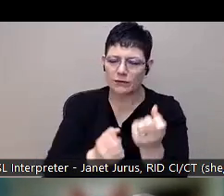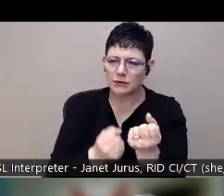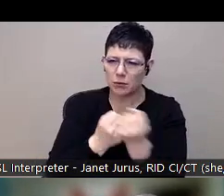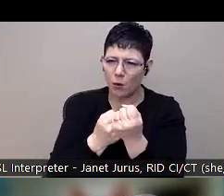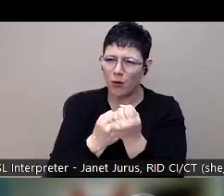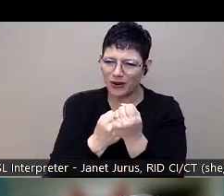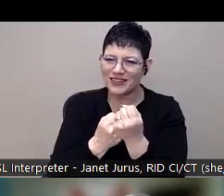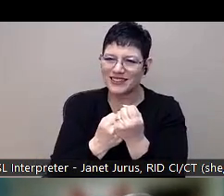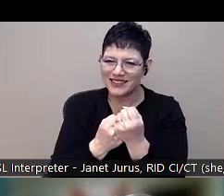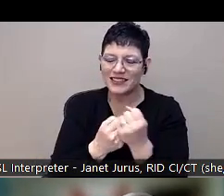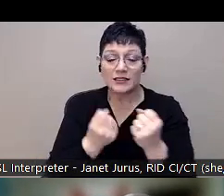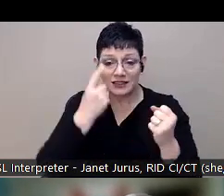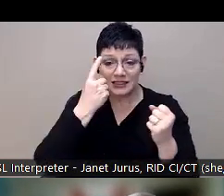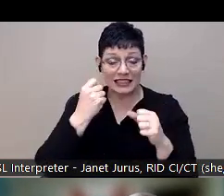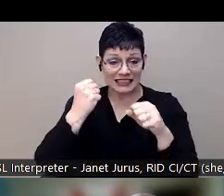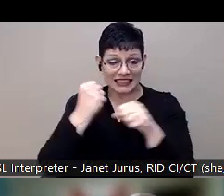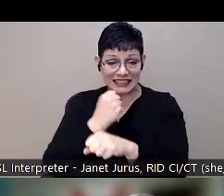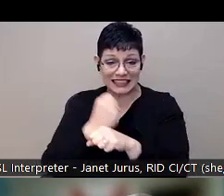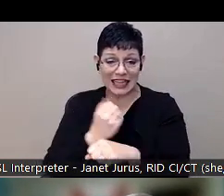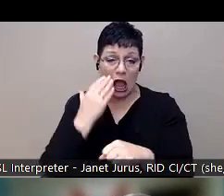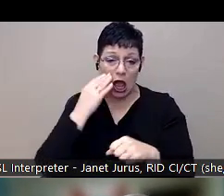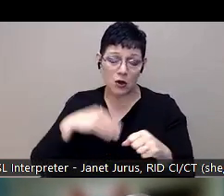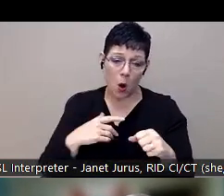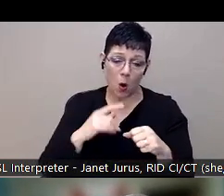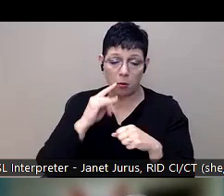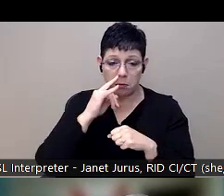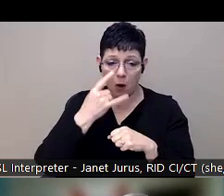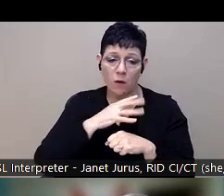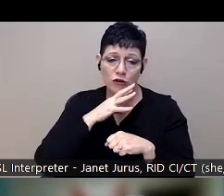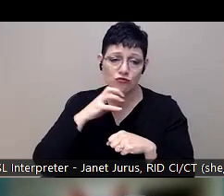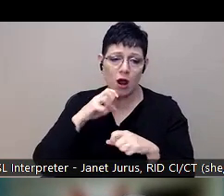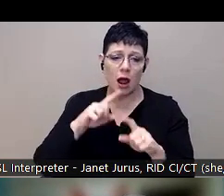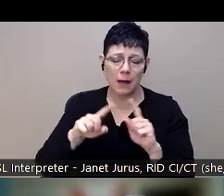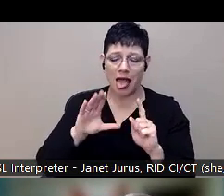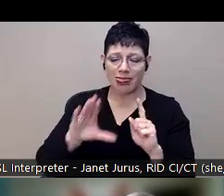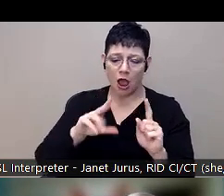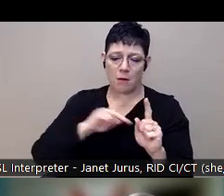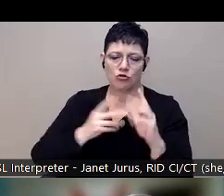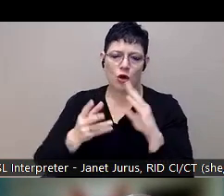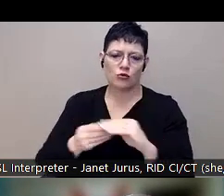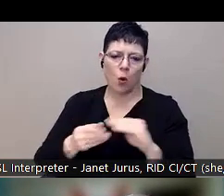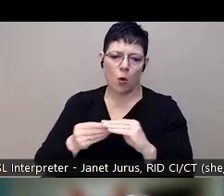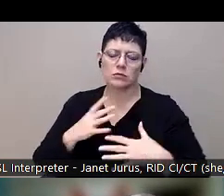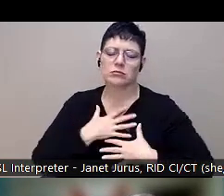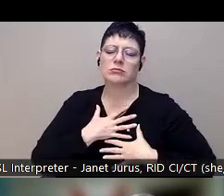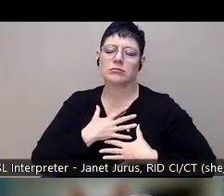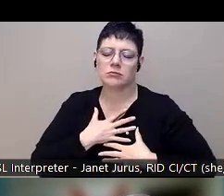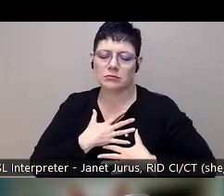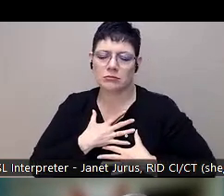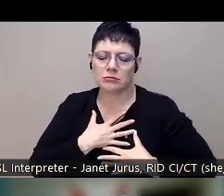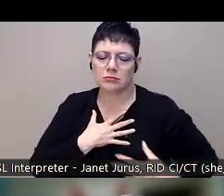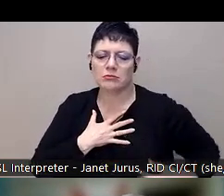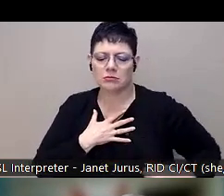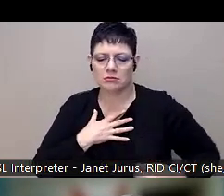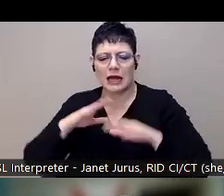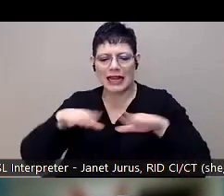Again, some of the statistics are boring and it's just numbers, but then there's personal stories. There's kids who were able to share stories